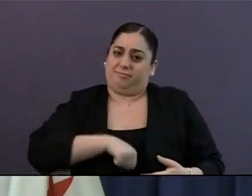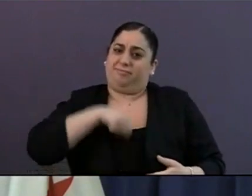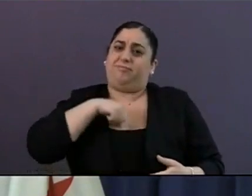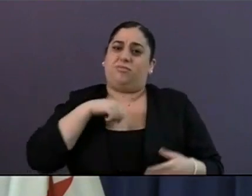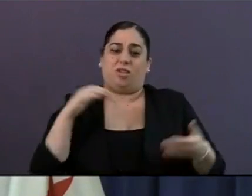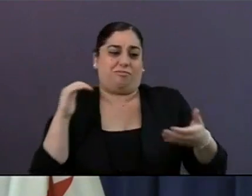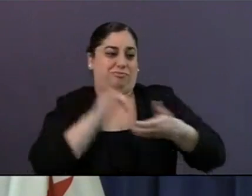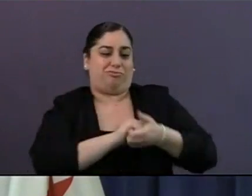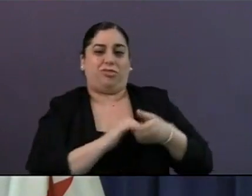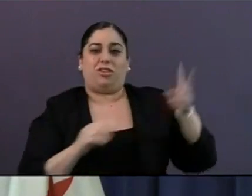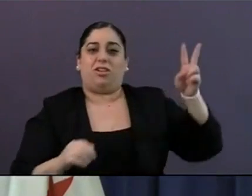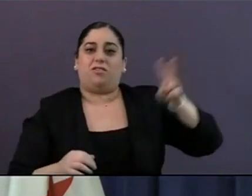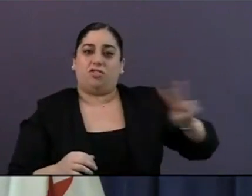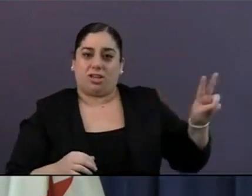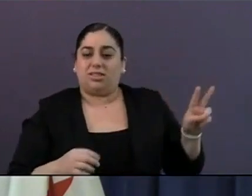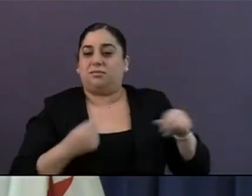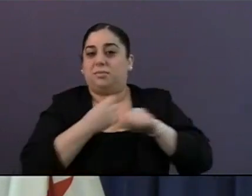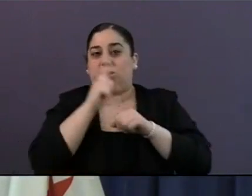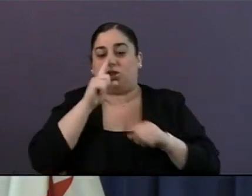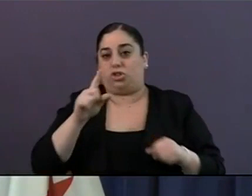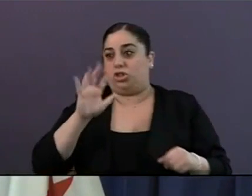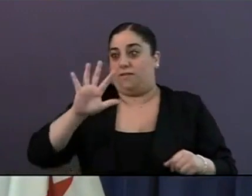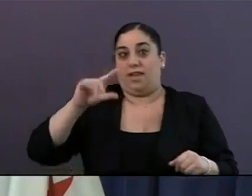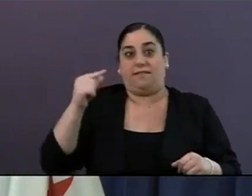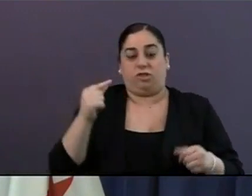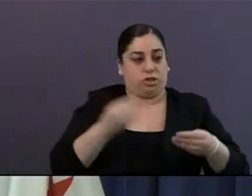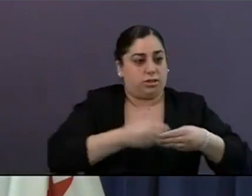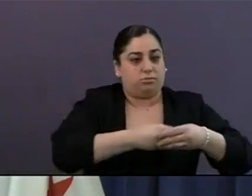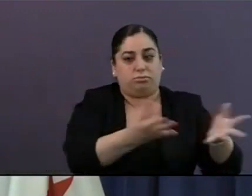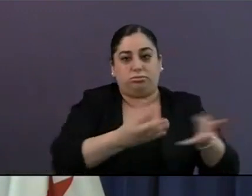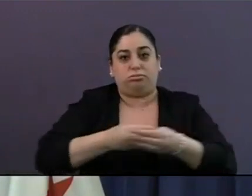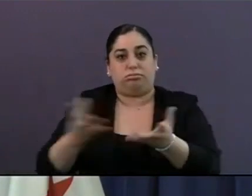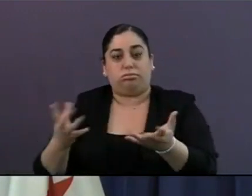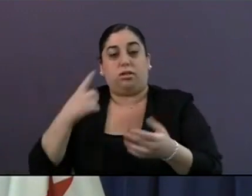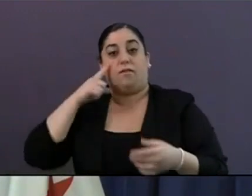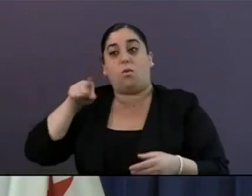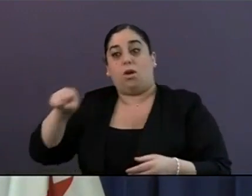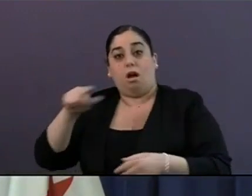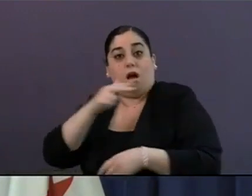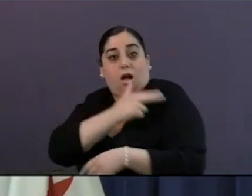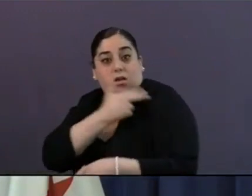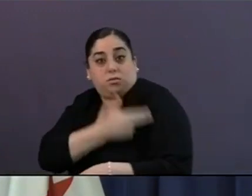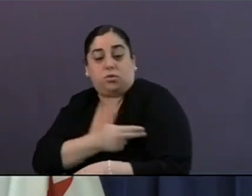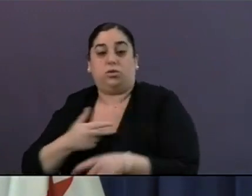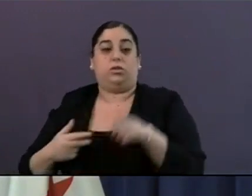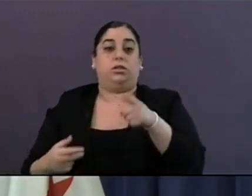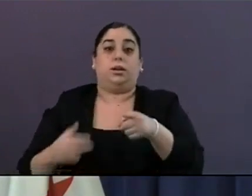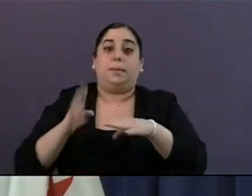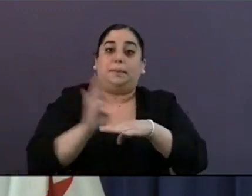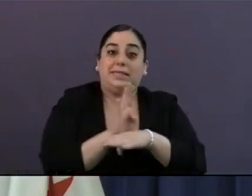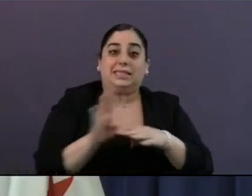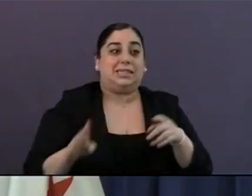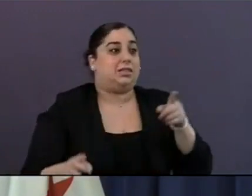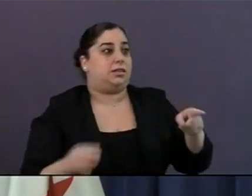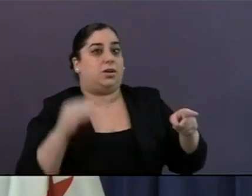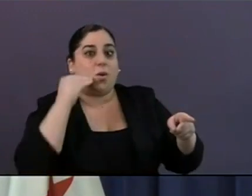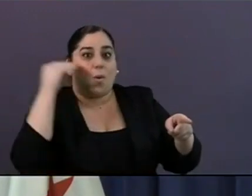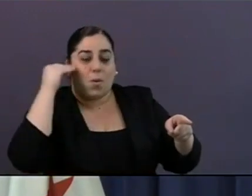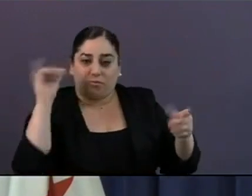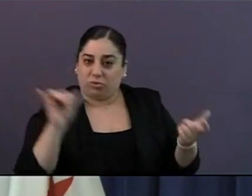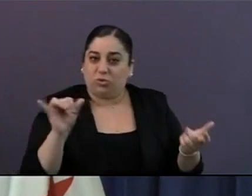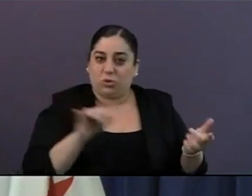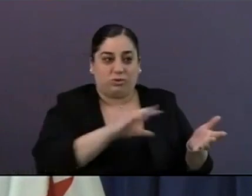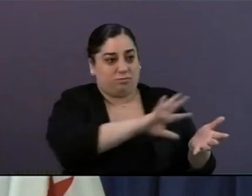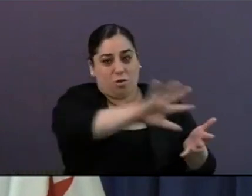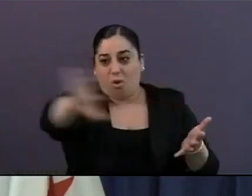the healthcare industry, to businesses, and of course our residents alike. So now, first up, it's my pleasure to introduce the West